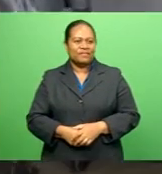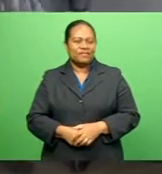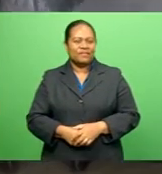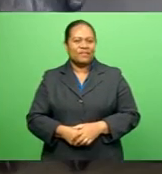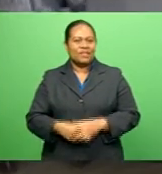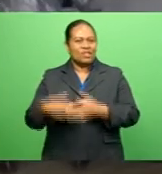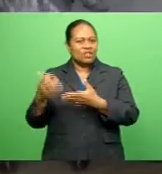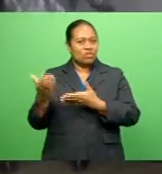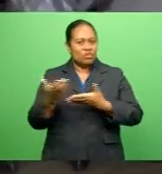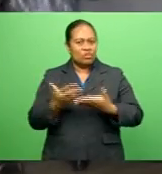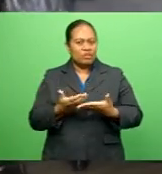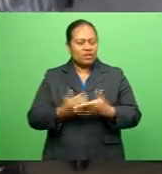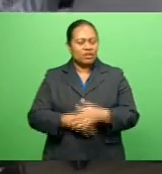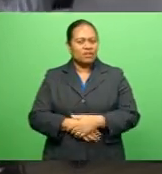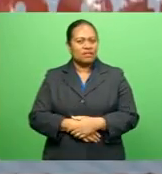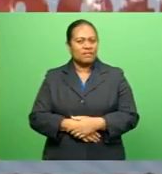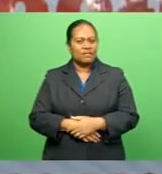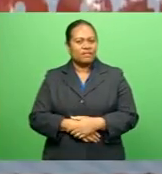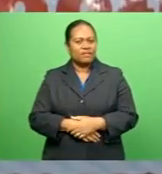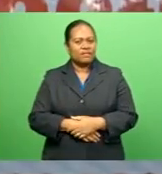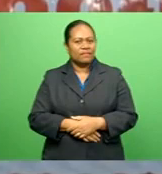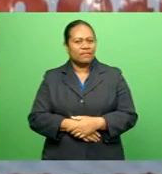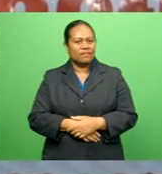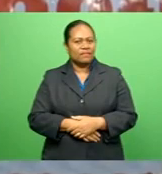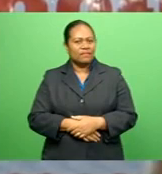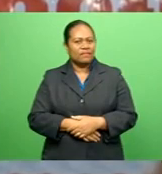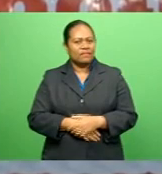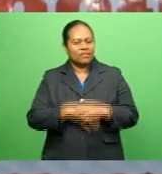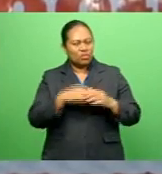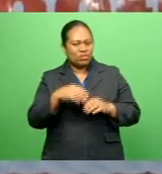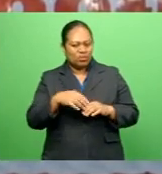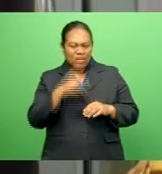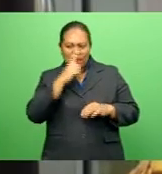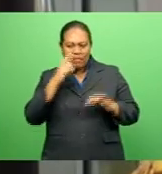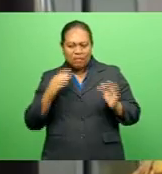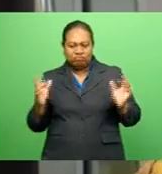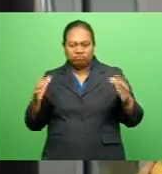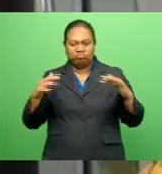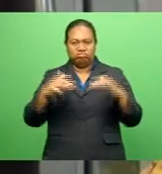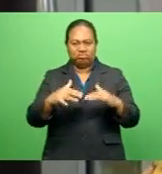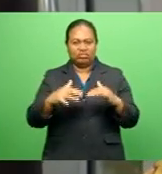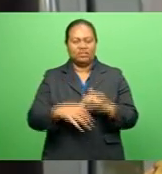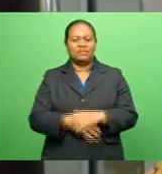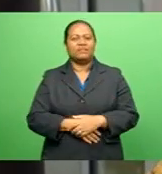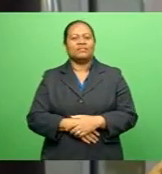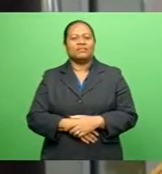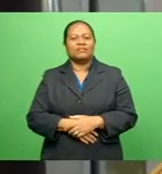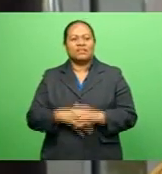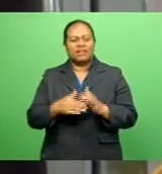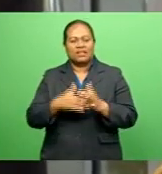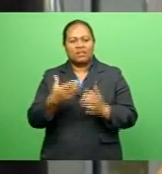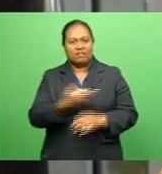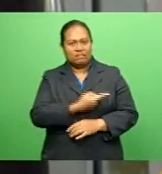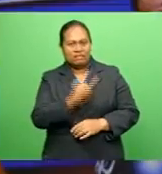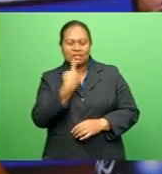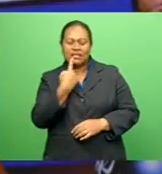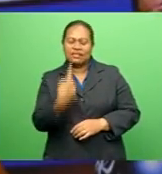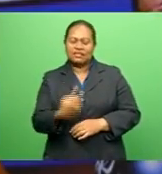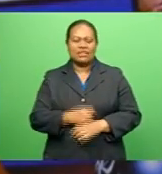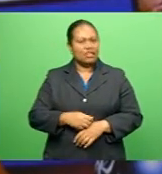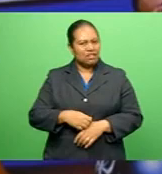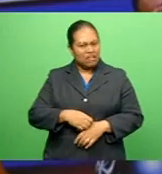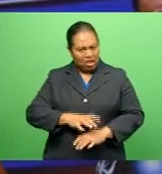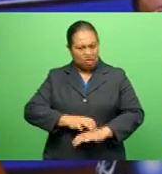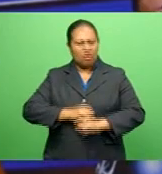Bring Bring Bring the fans to justice Boxing promoter Freddie Chand is confident This event